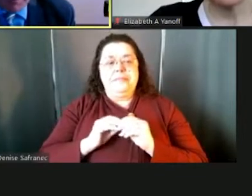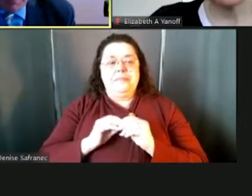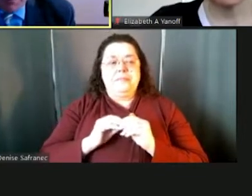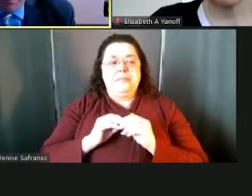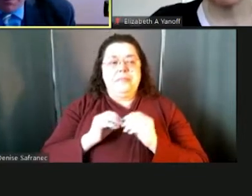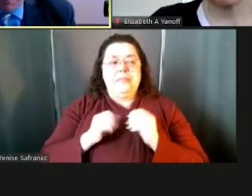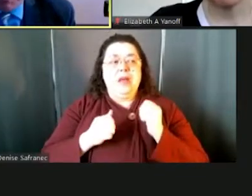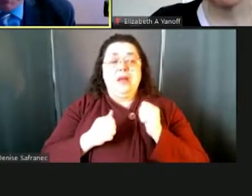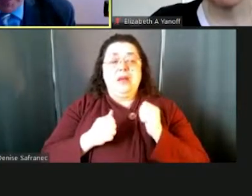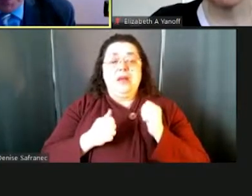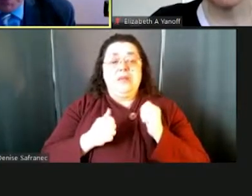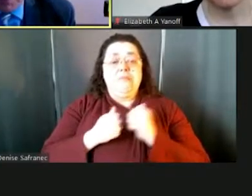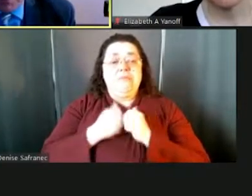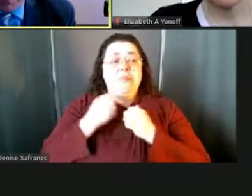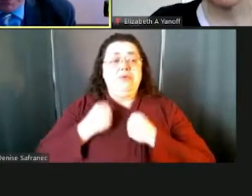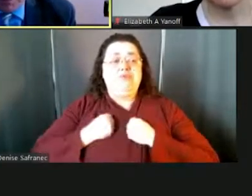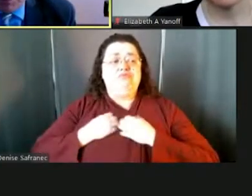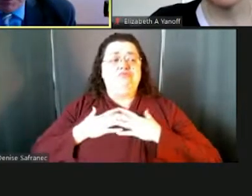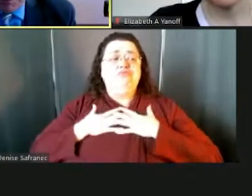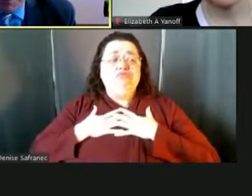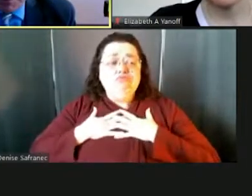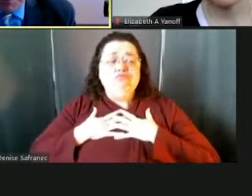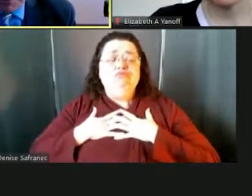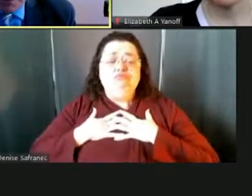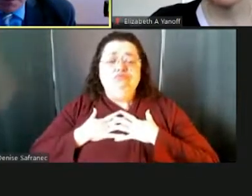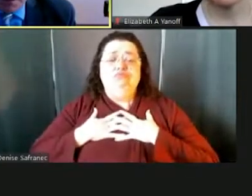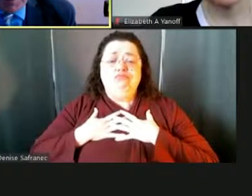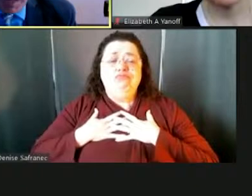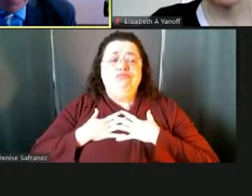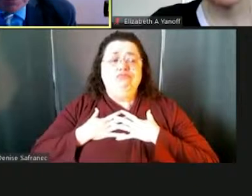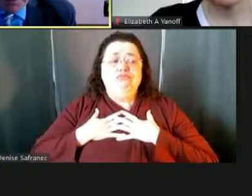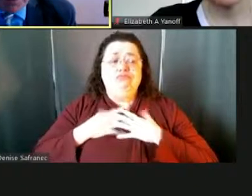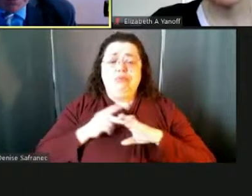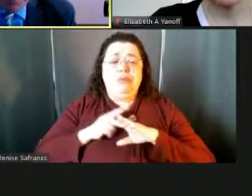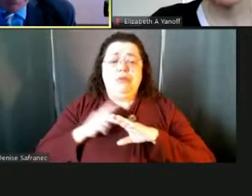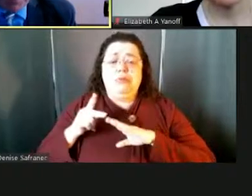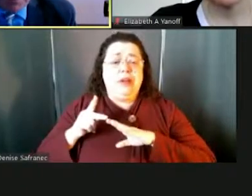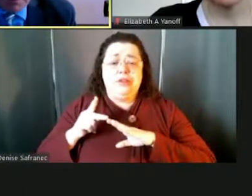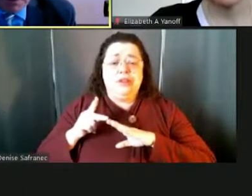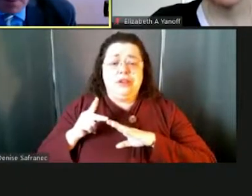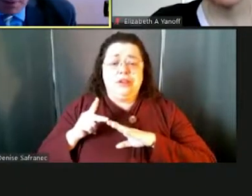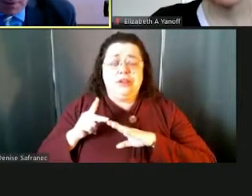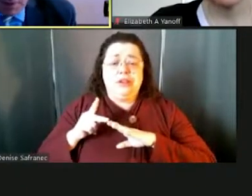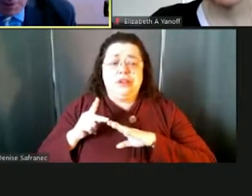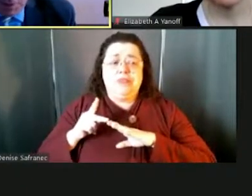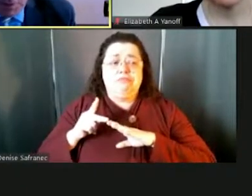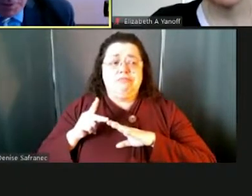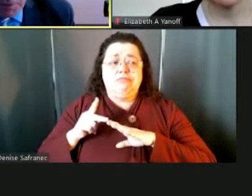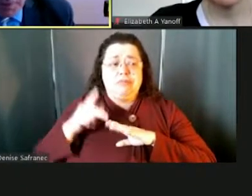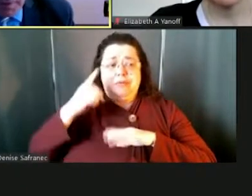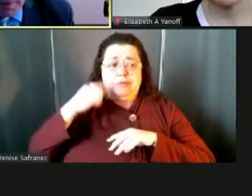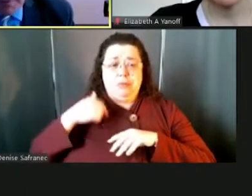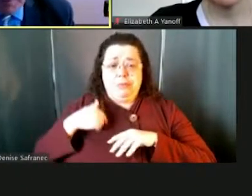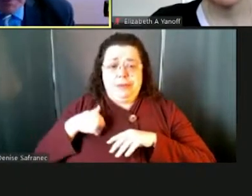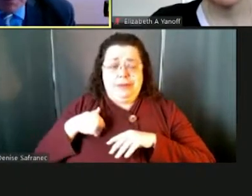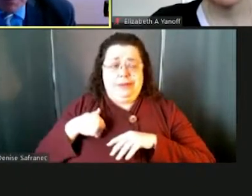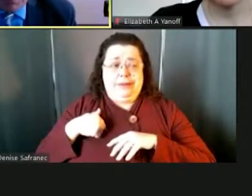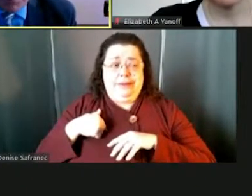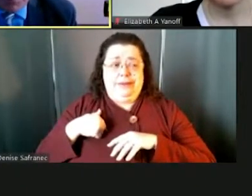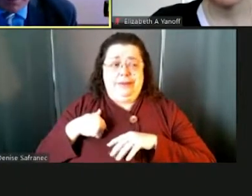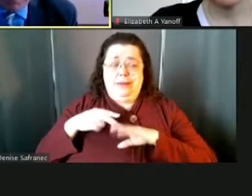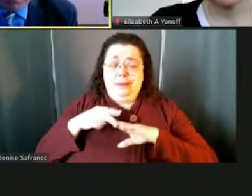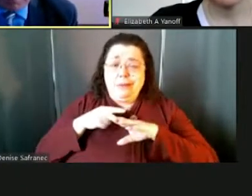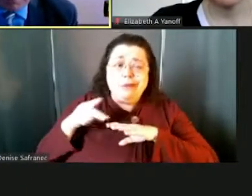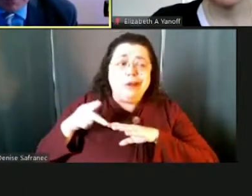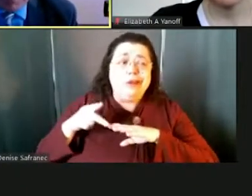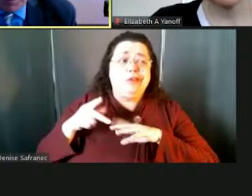rewarding profession that anyone could, uh, possibly consider, uh, going into. And, you